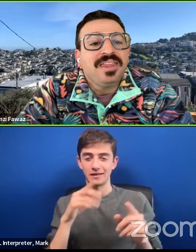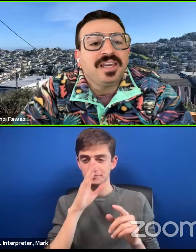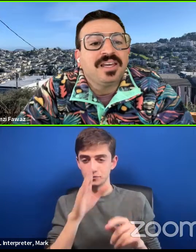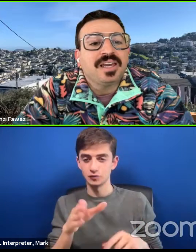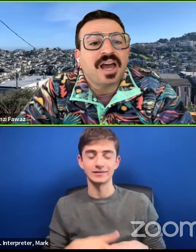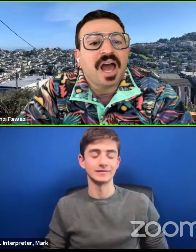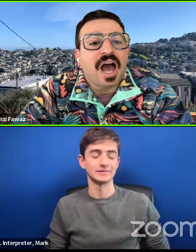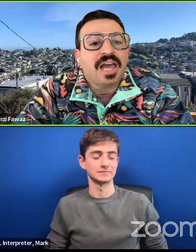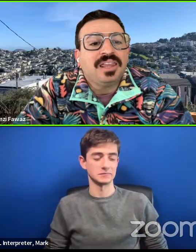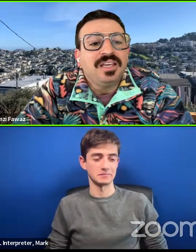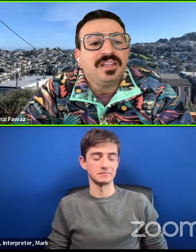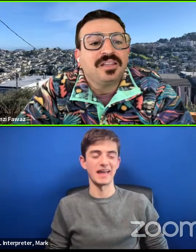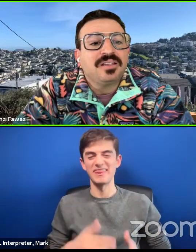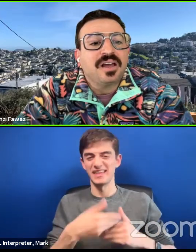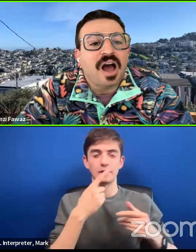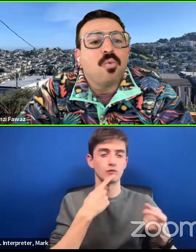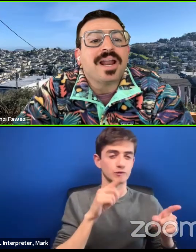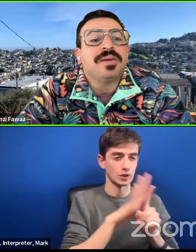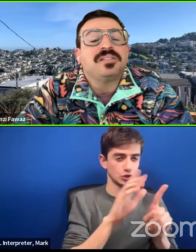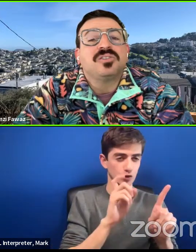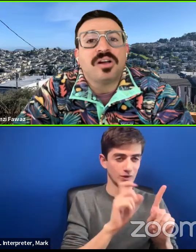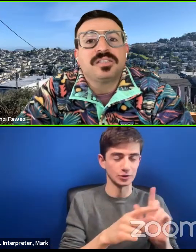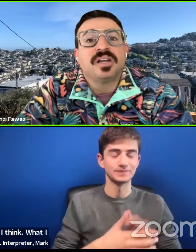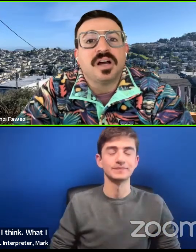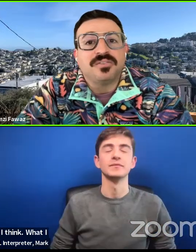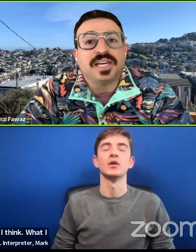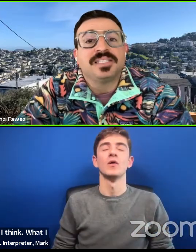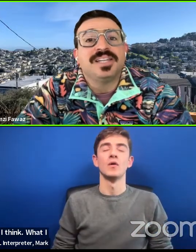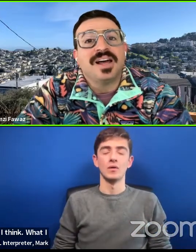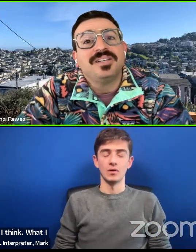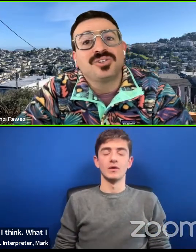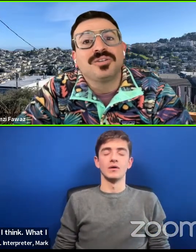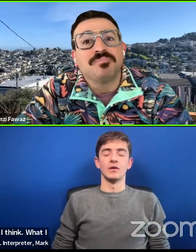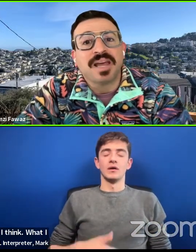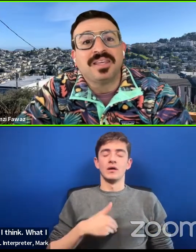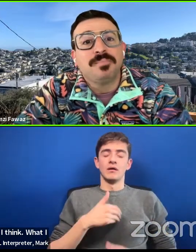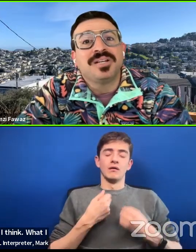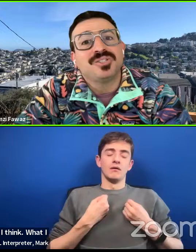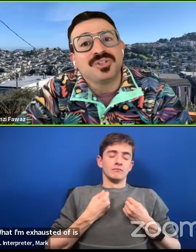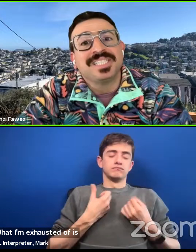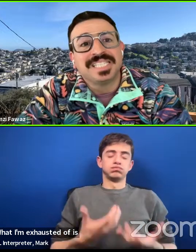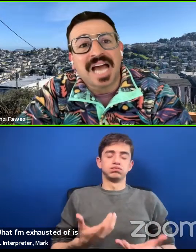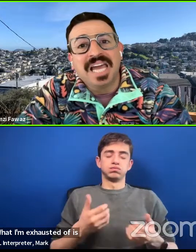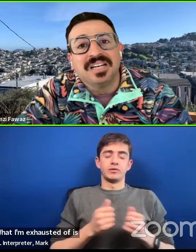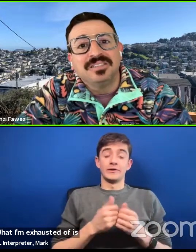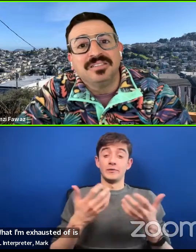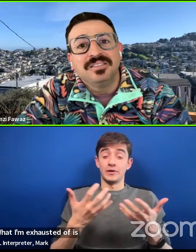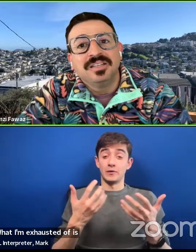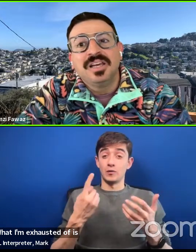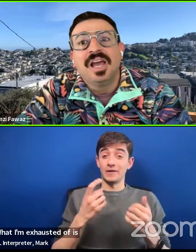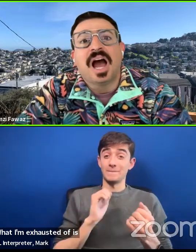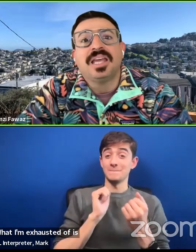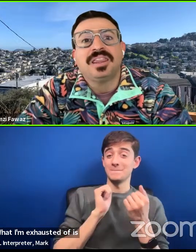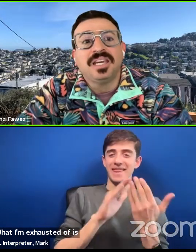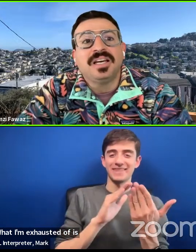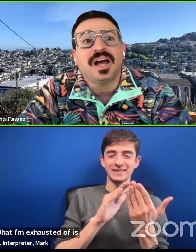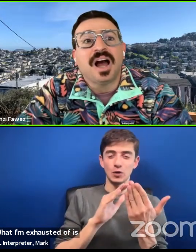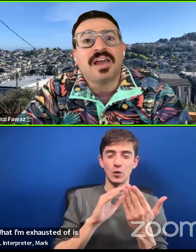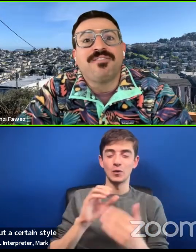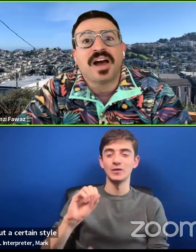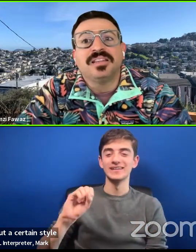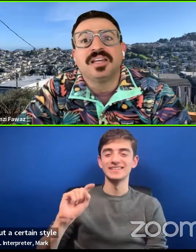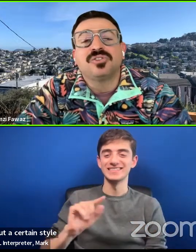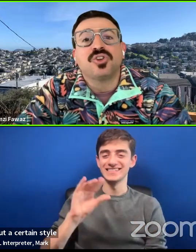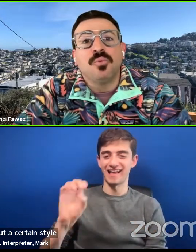You know, my thing, I think what I'm exhausted of is not a certain method, but a certain style. I